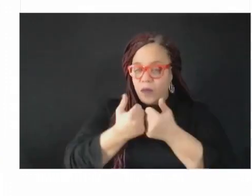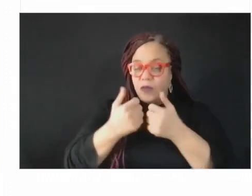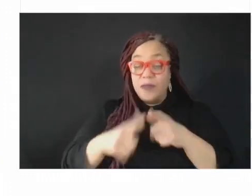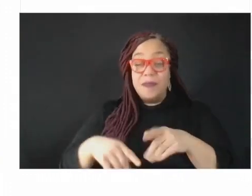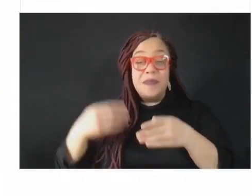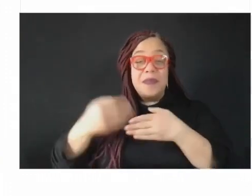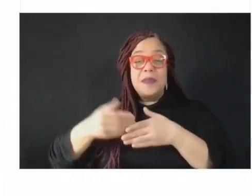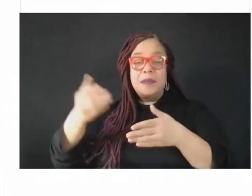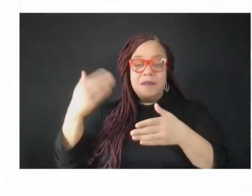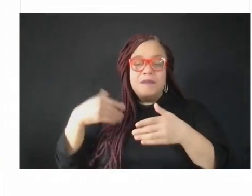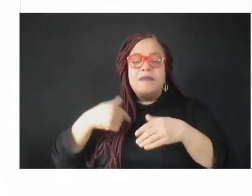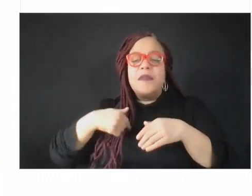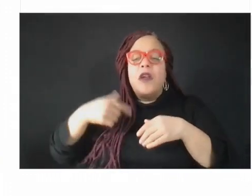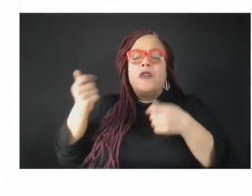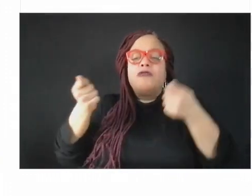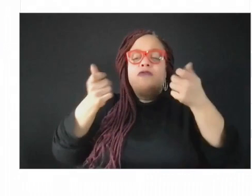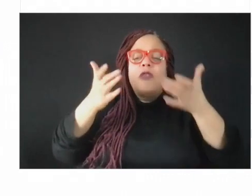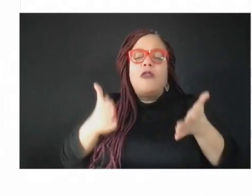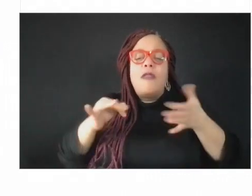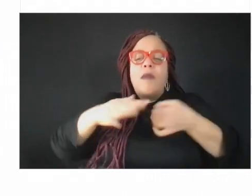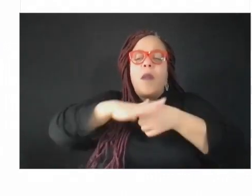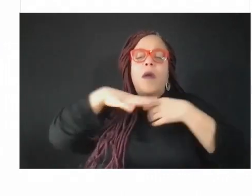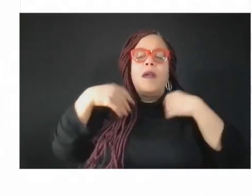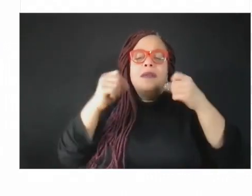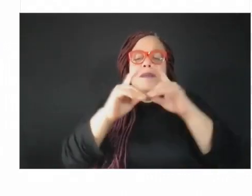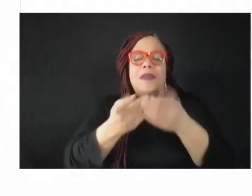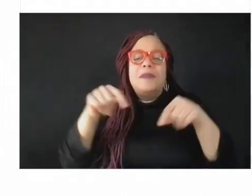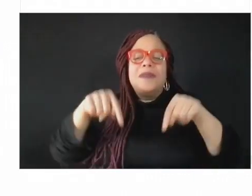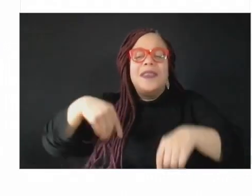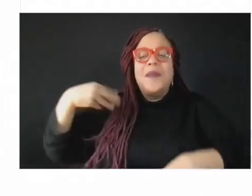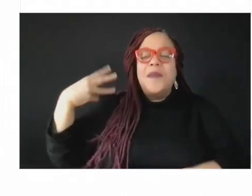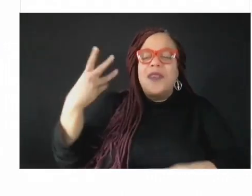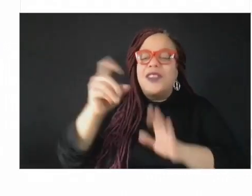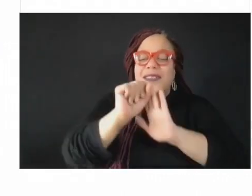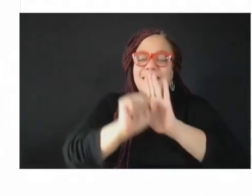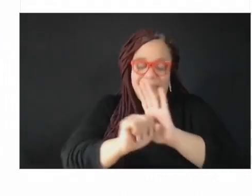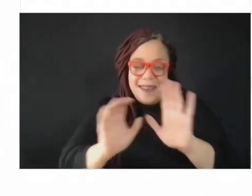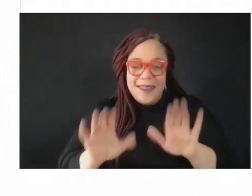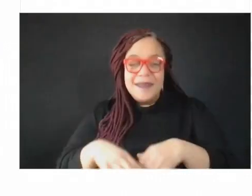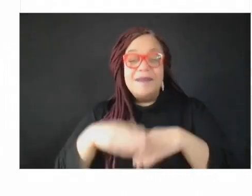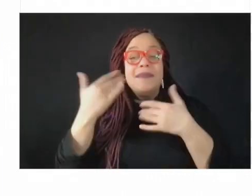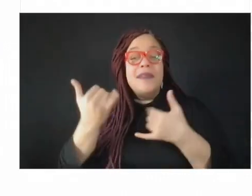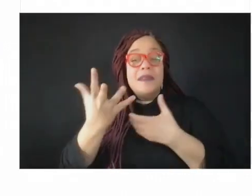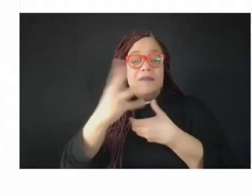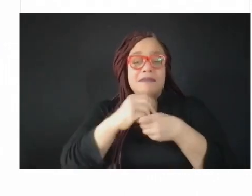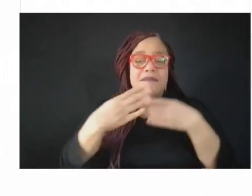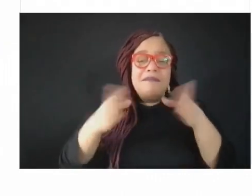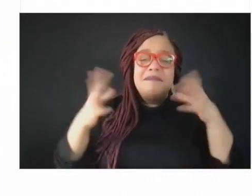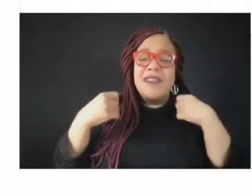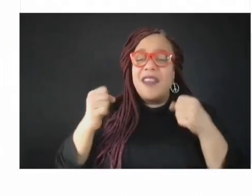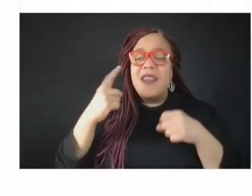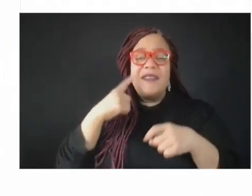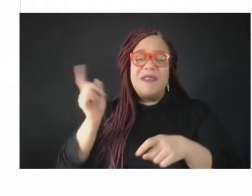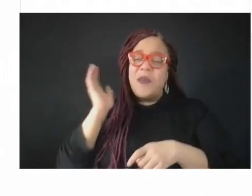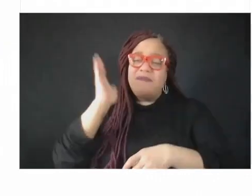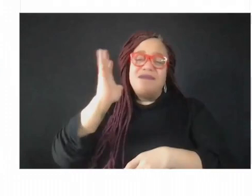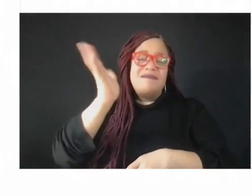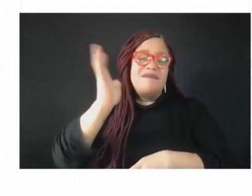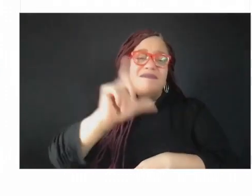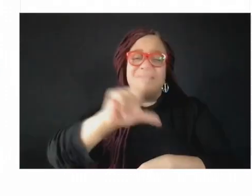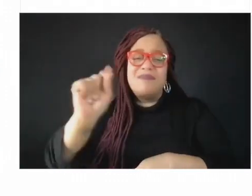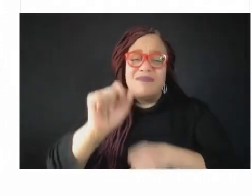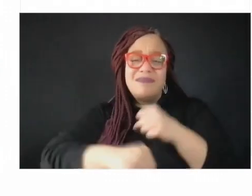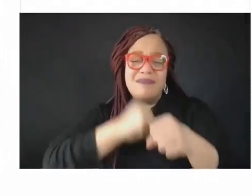departments here in Washington State, and I've been working in public health for about 28 years. So I want to start with a question. So functional